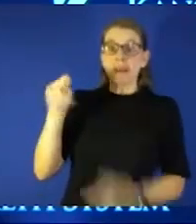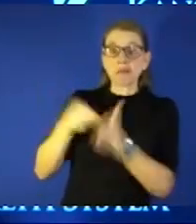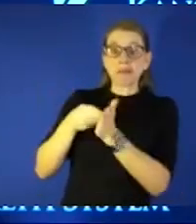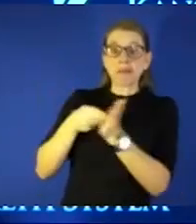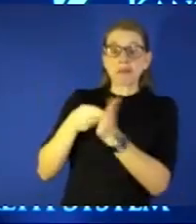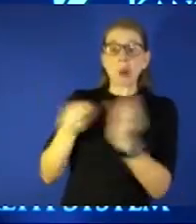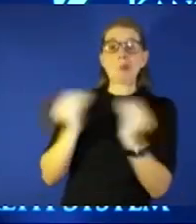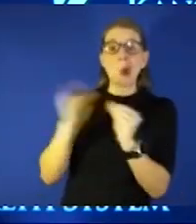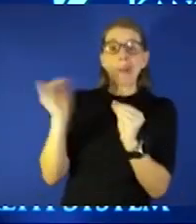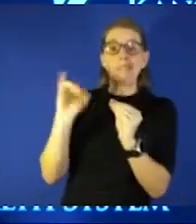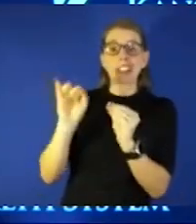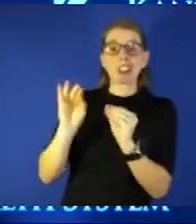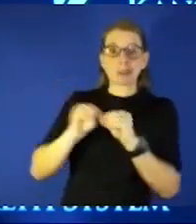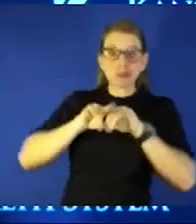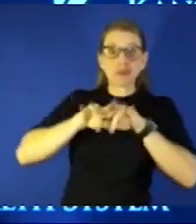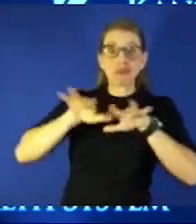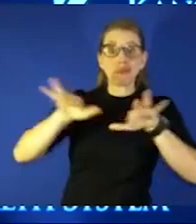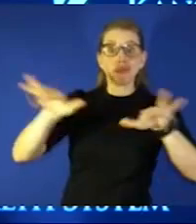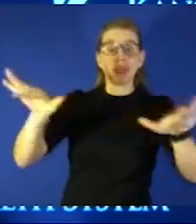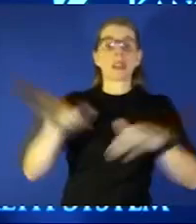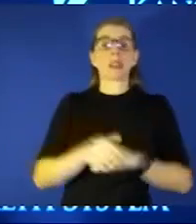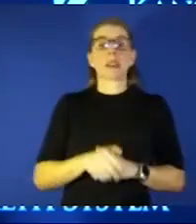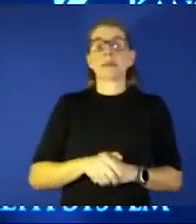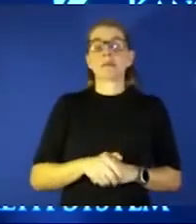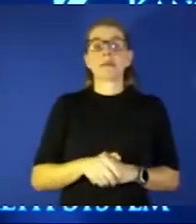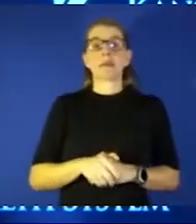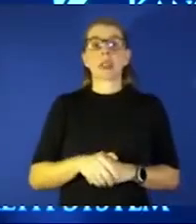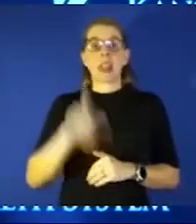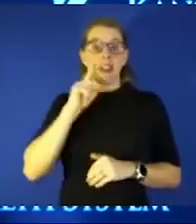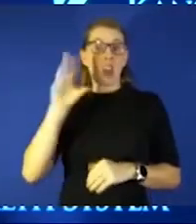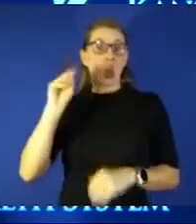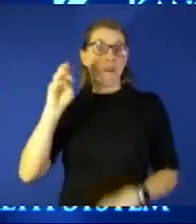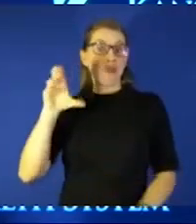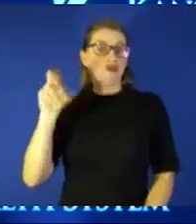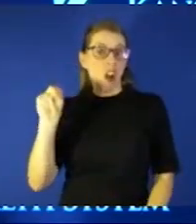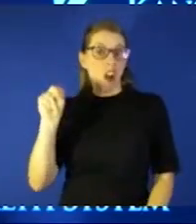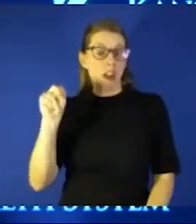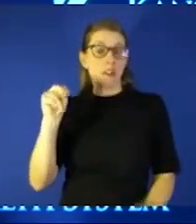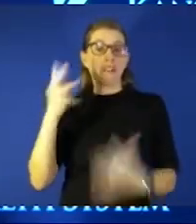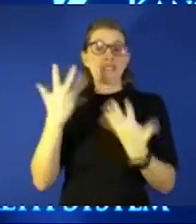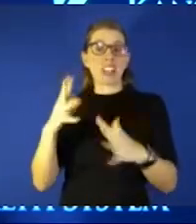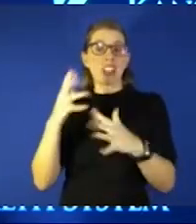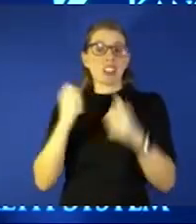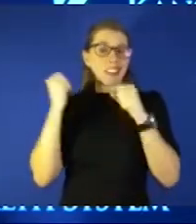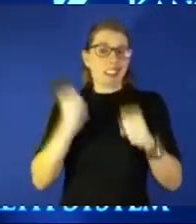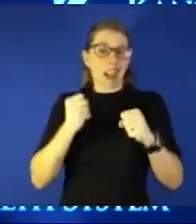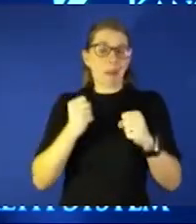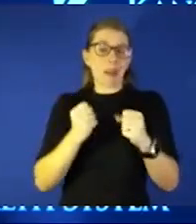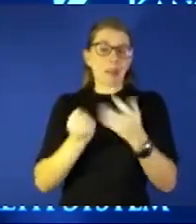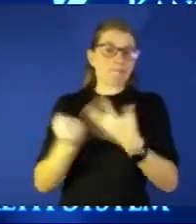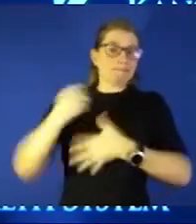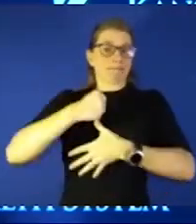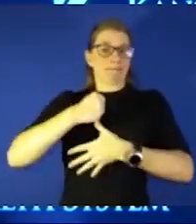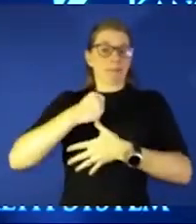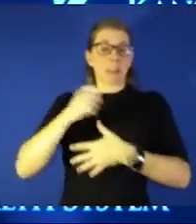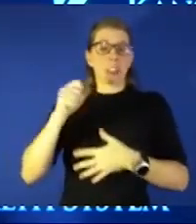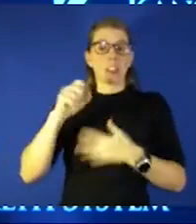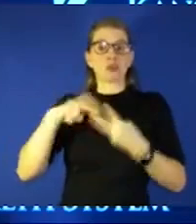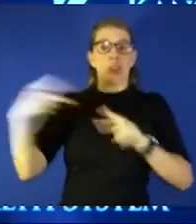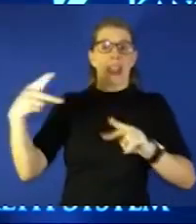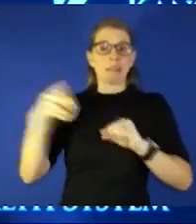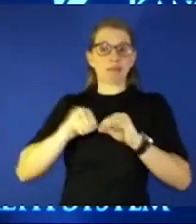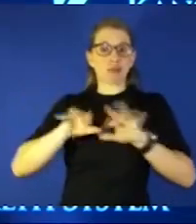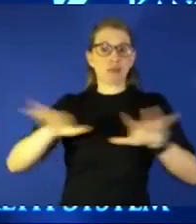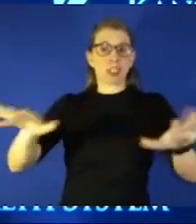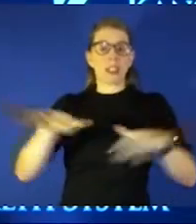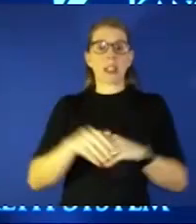to answer this question appropriately now that we think Omicron is either already the dominant strain or becoming the dominant strain let's show we have a couple of slides